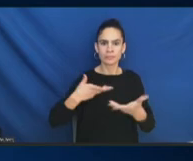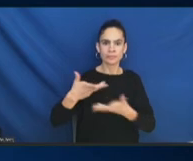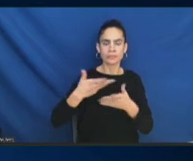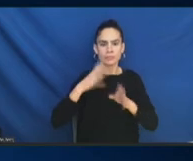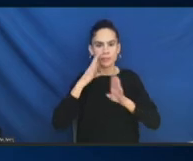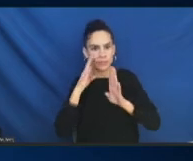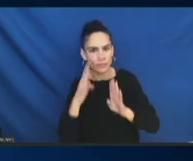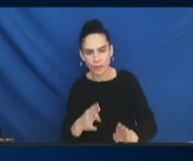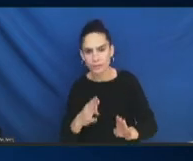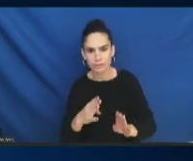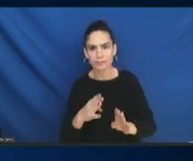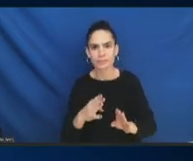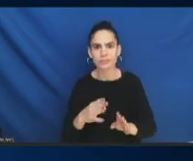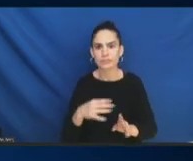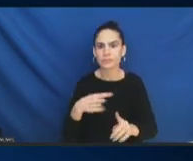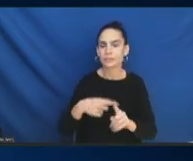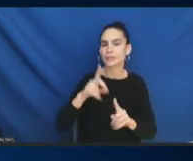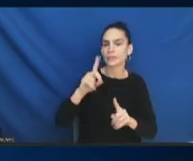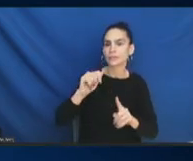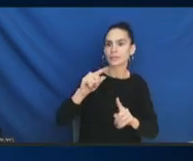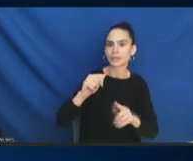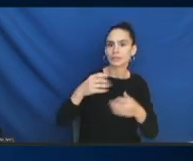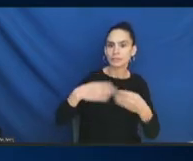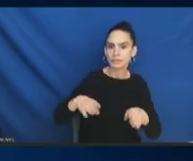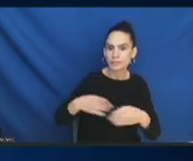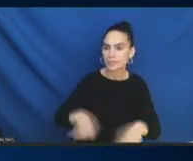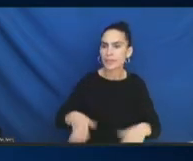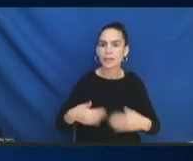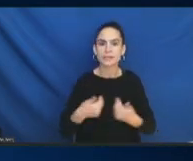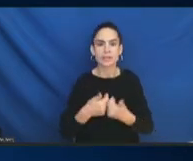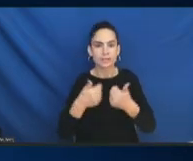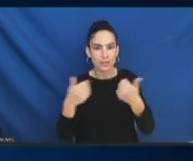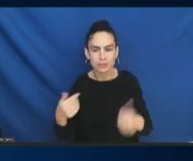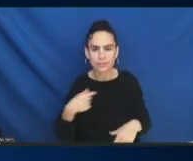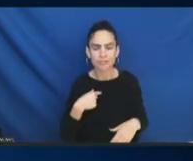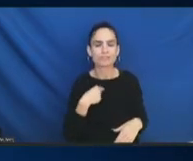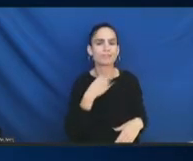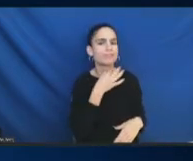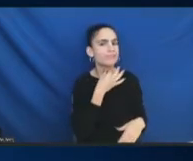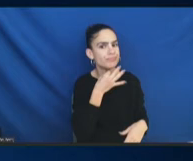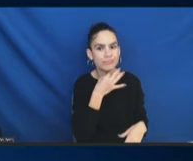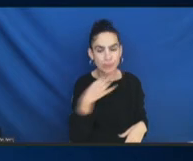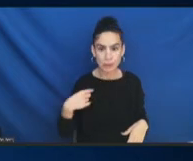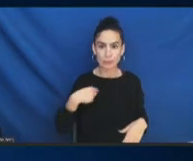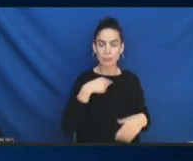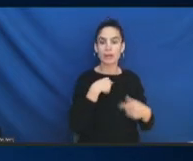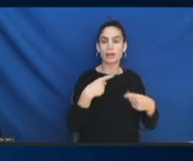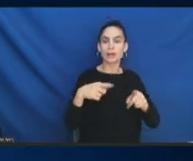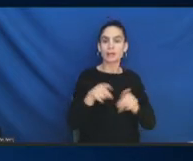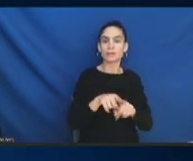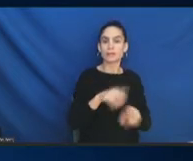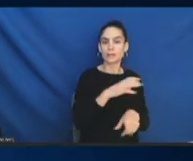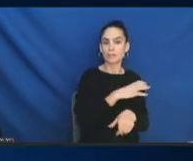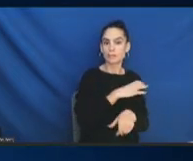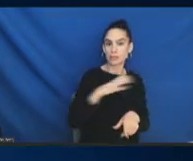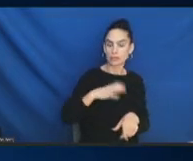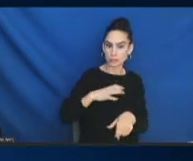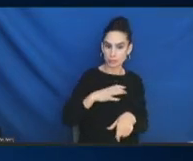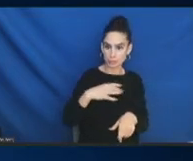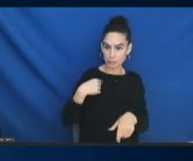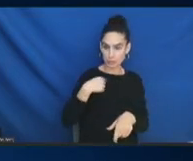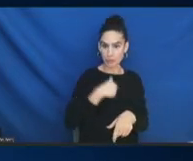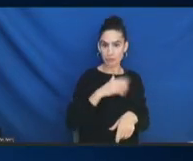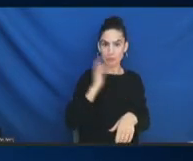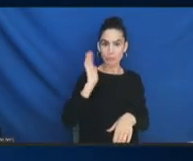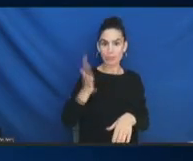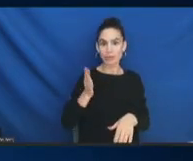And I was just curious, how are we as a commission, are we going to become, I would, it would seem to me